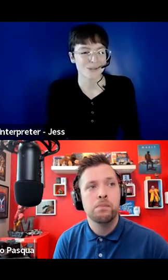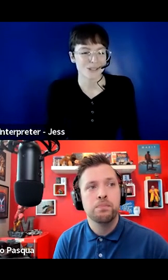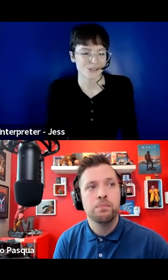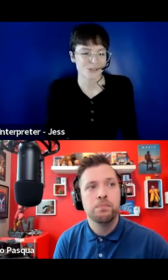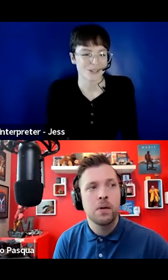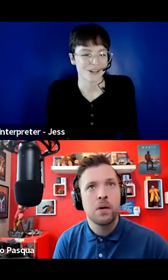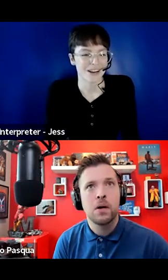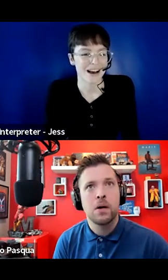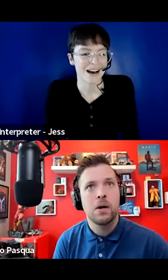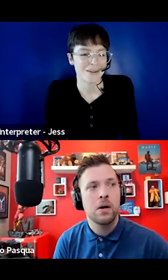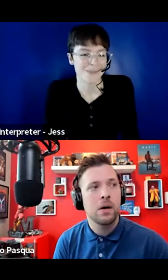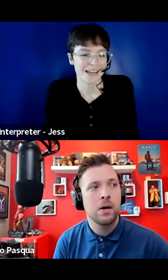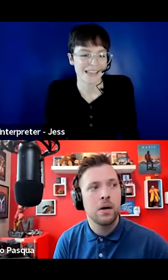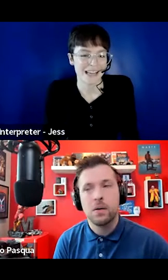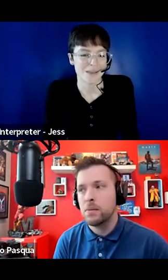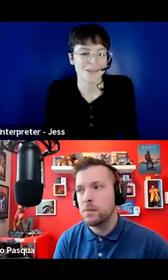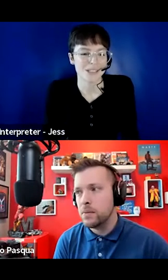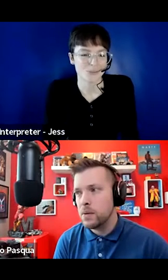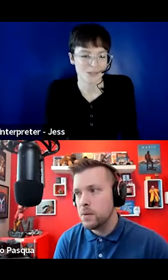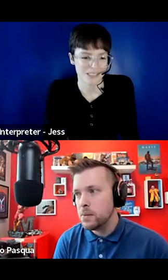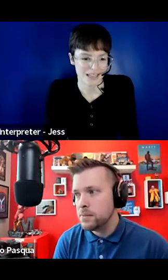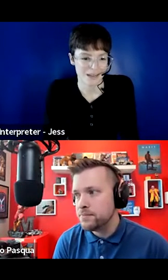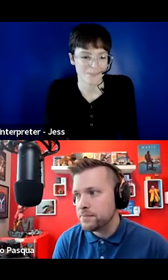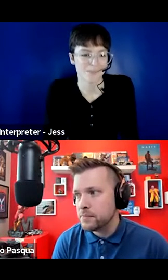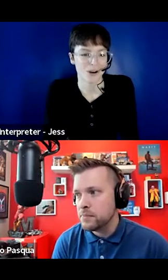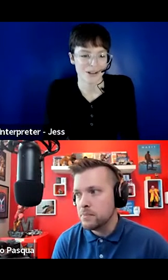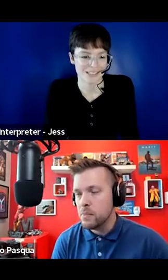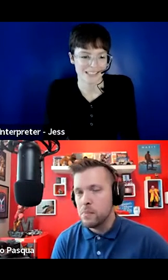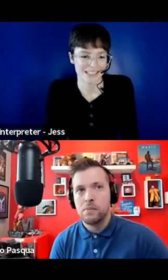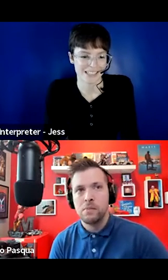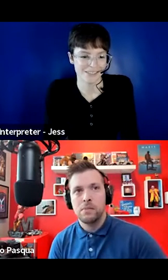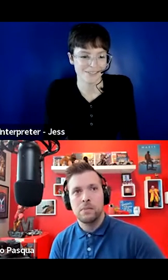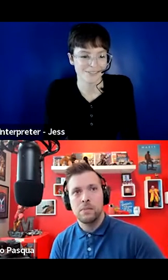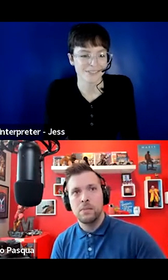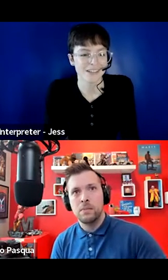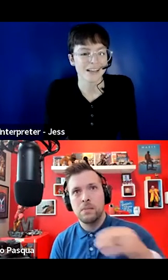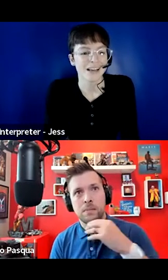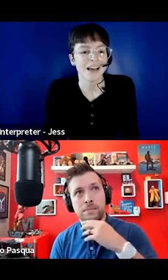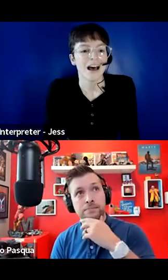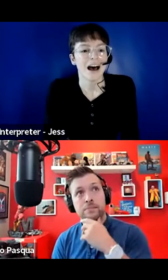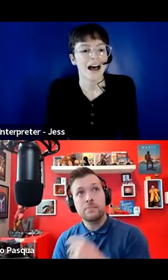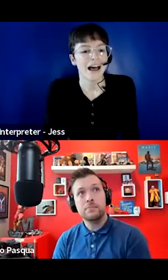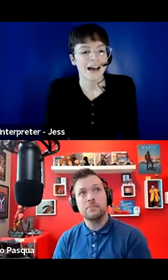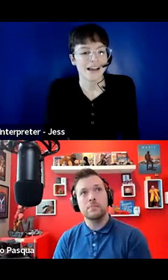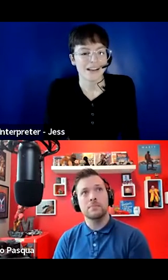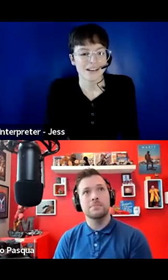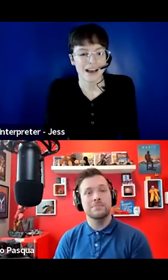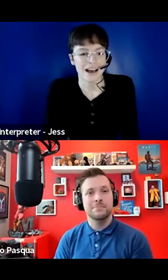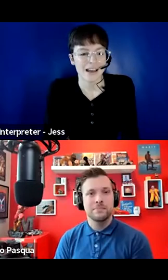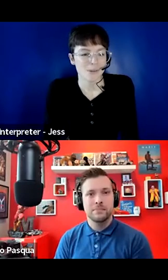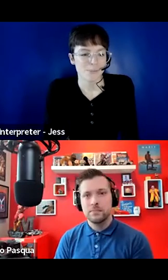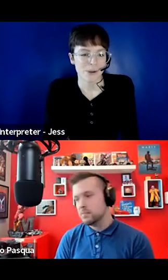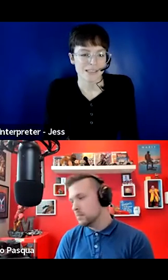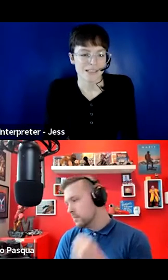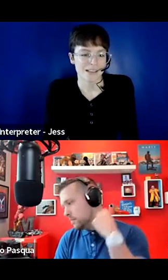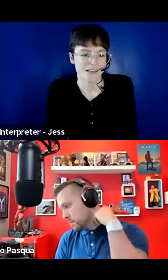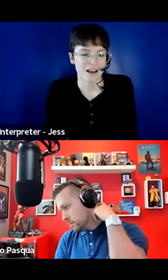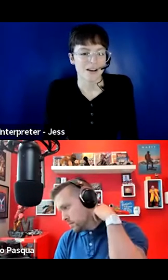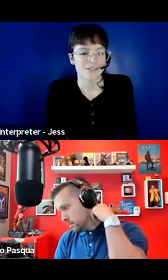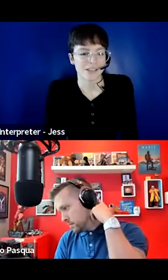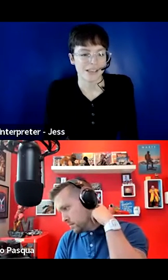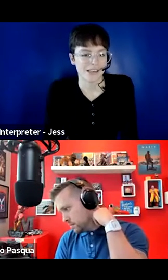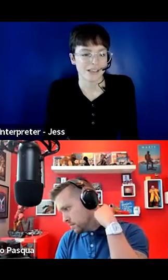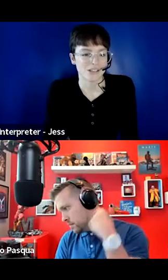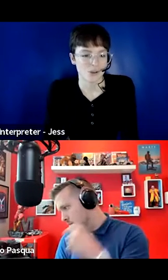Hello, bonjour. My name is Wissam Constantin, and I am the President